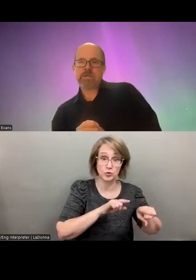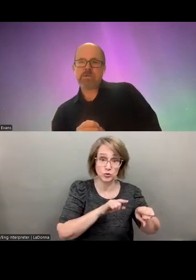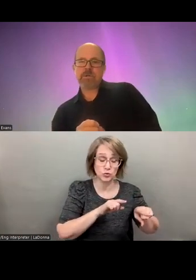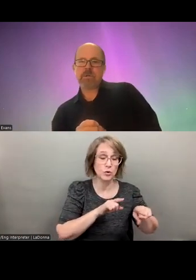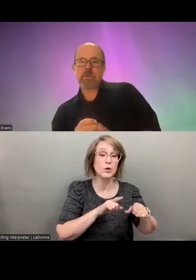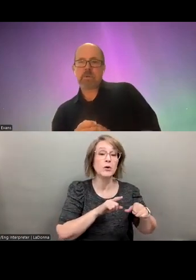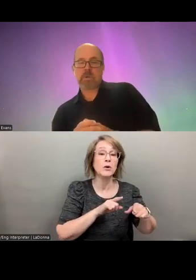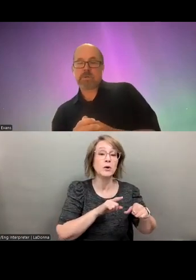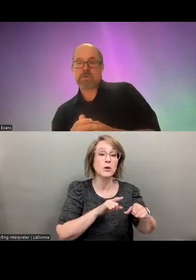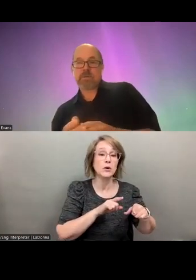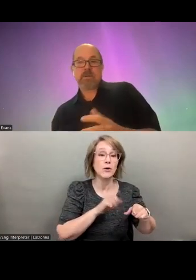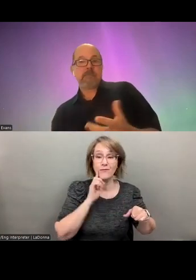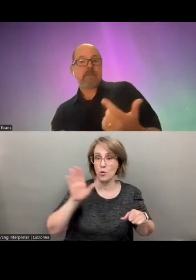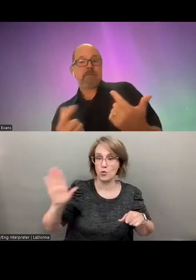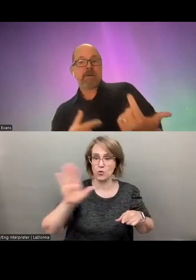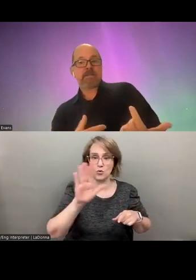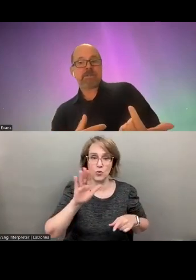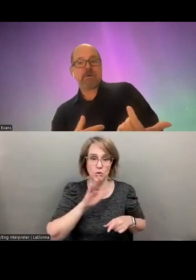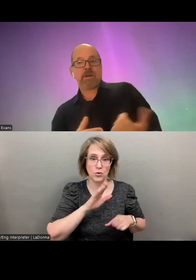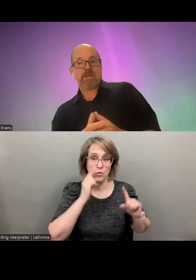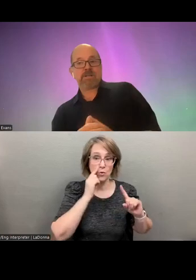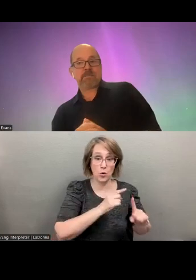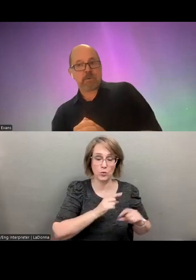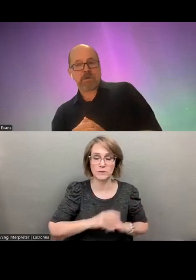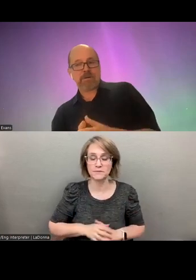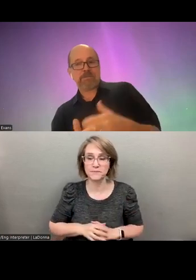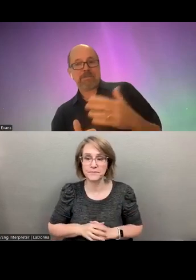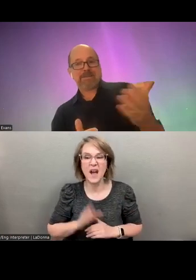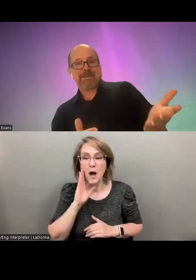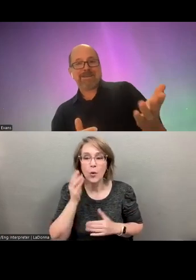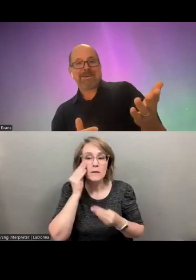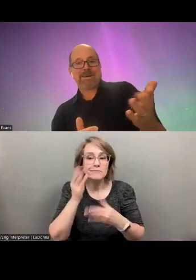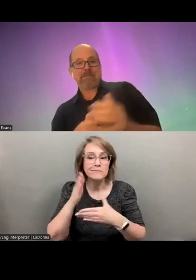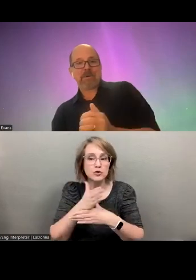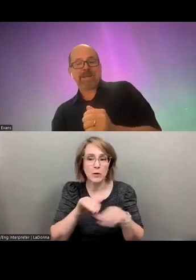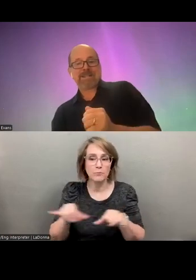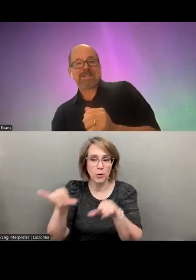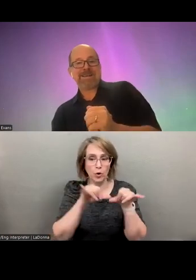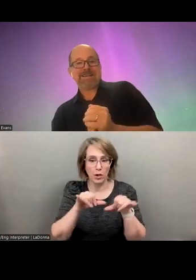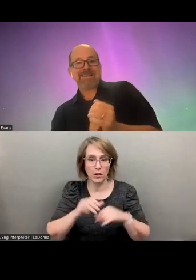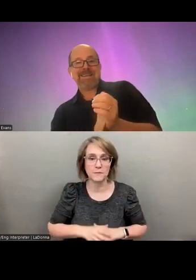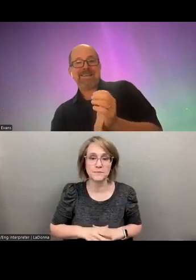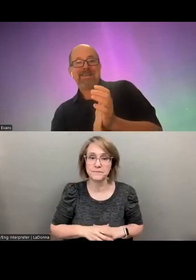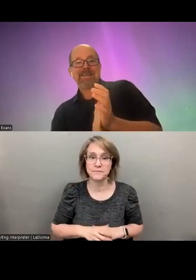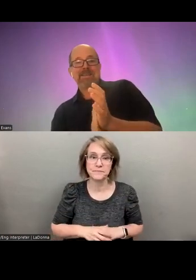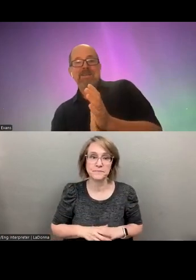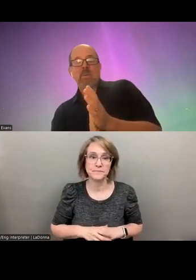order to reach your goals? I'm about to share what it is at protocol. Um, go ahead, next slide.